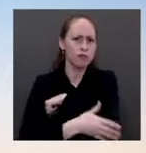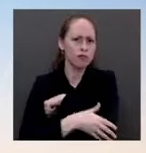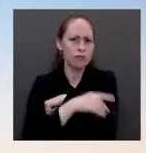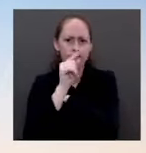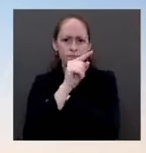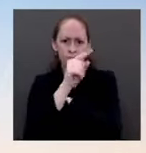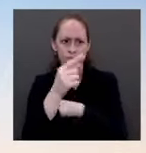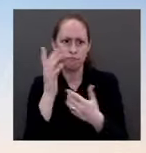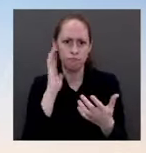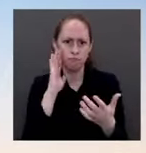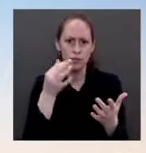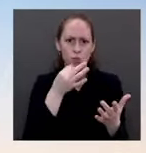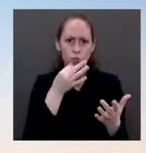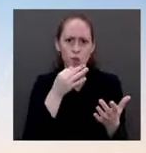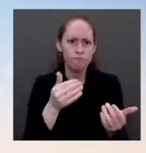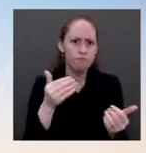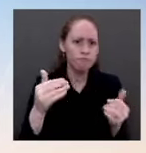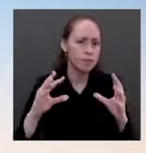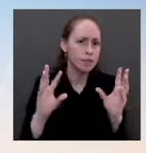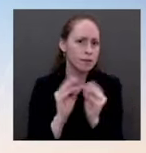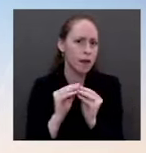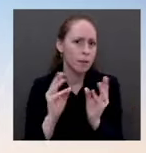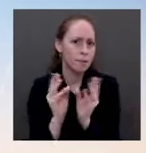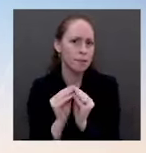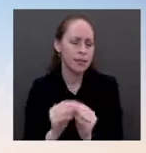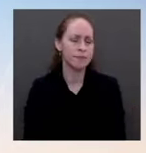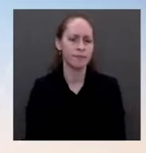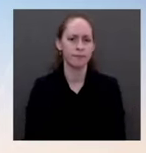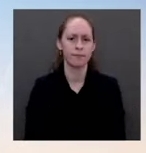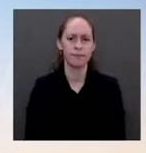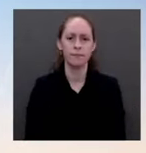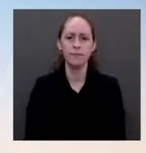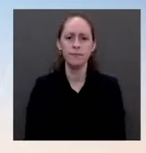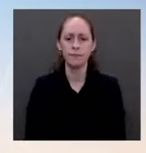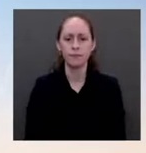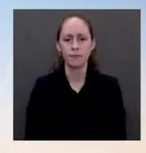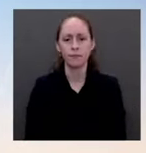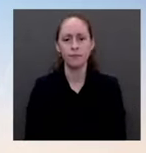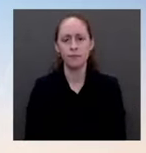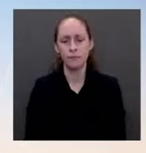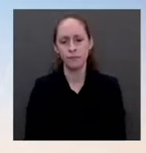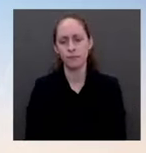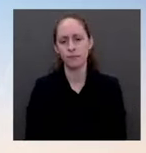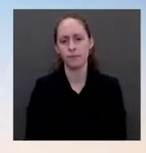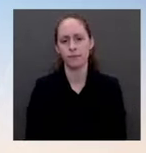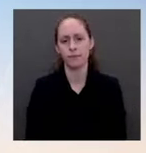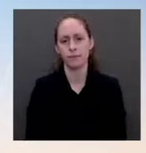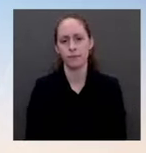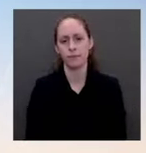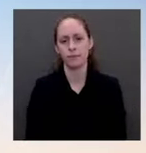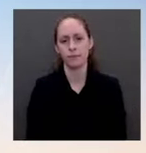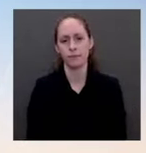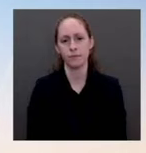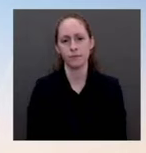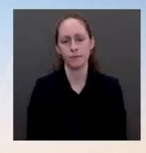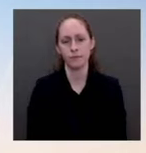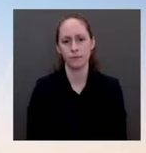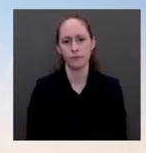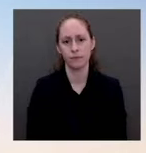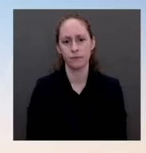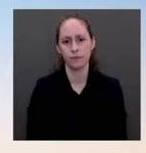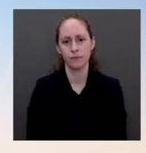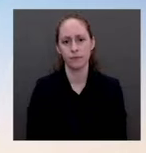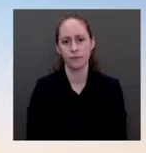important ASEAN is for U.S. policy in the region and how you view specific ASEAN members in those goals, in the context of those goals?